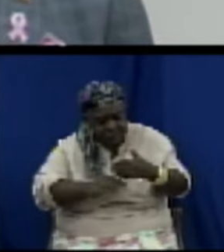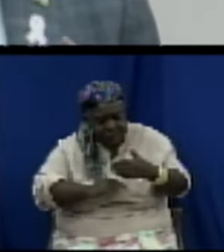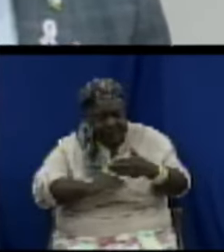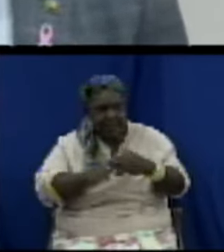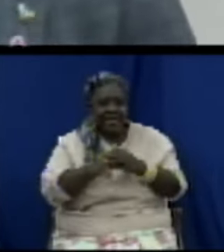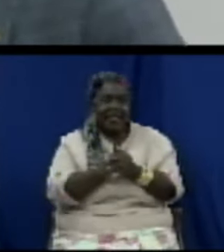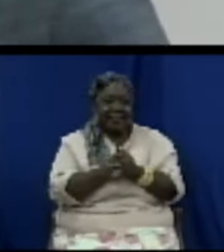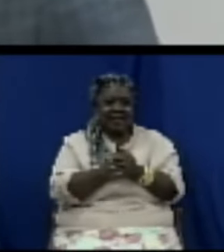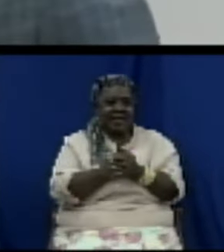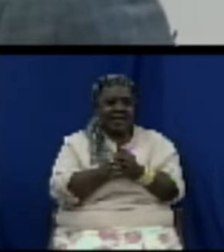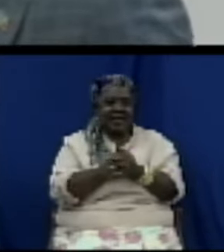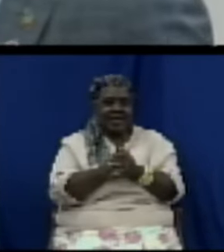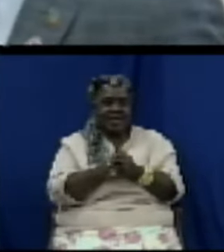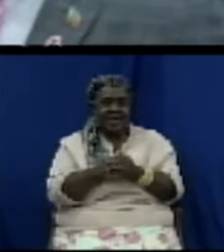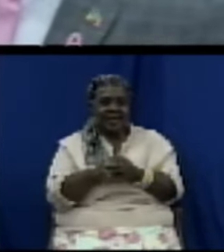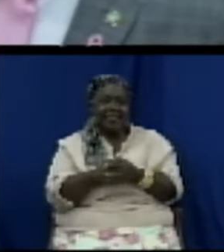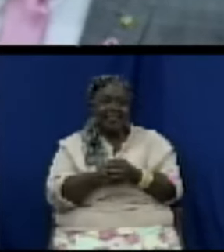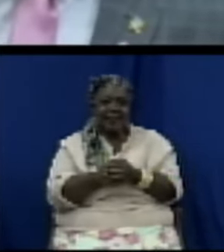including me.